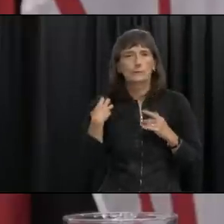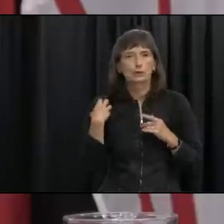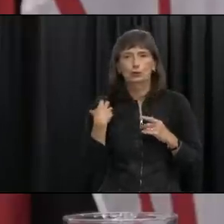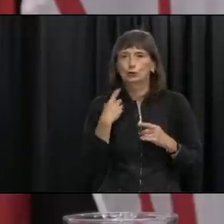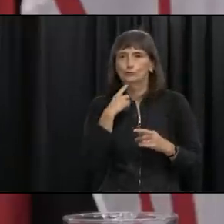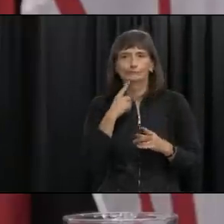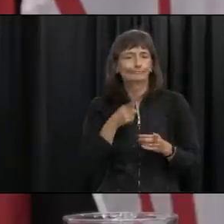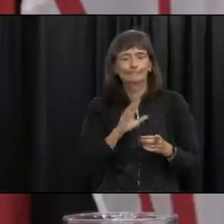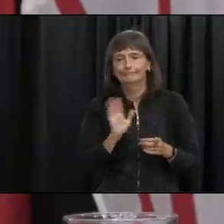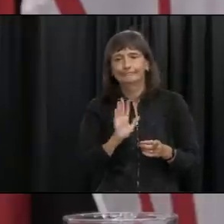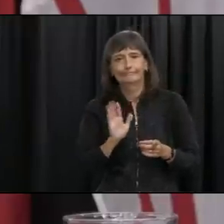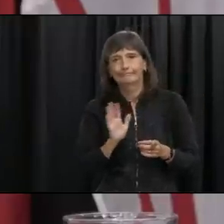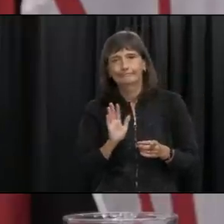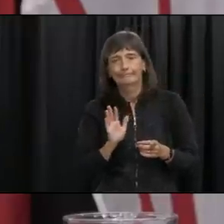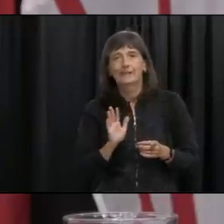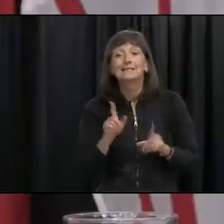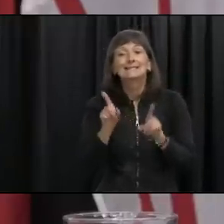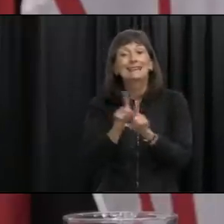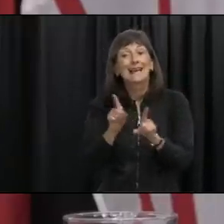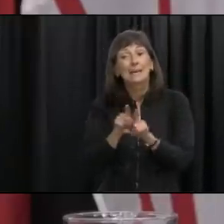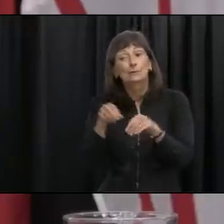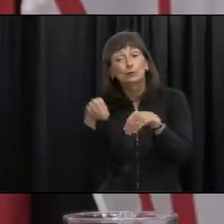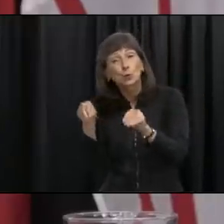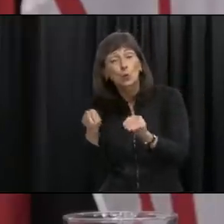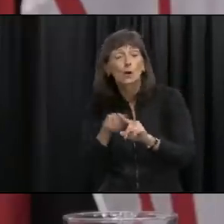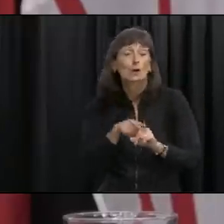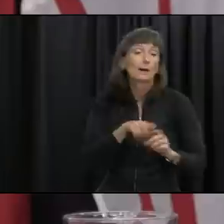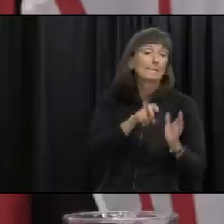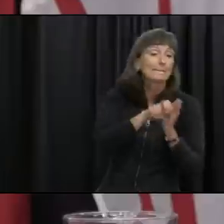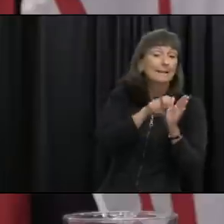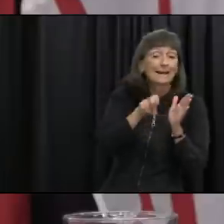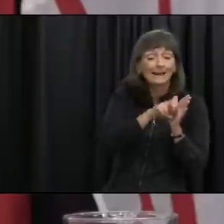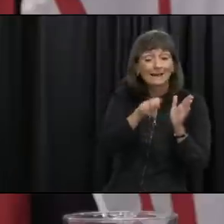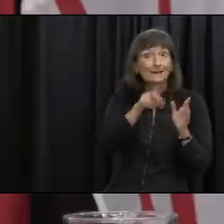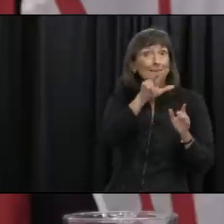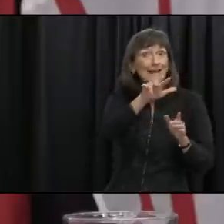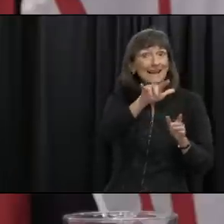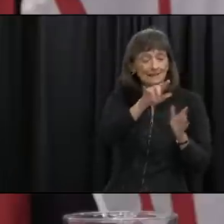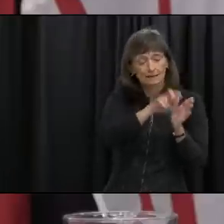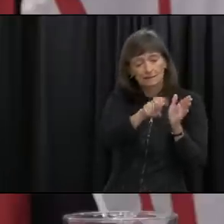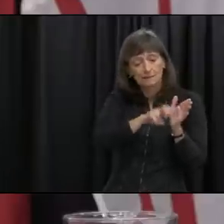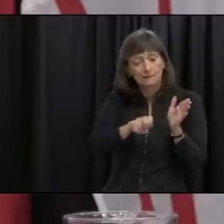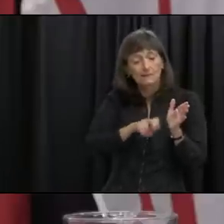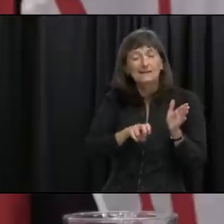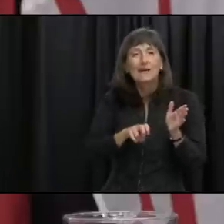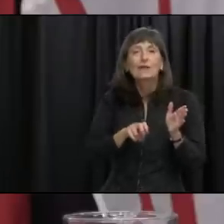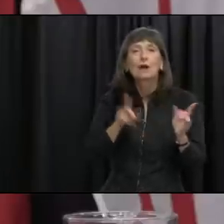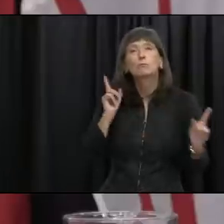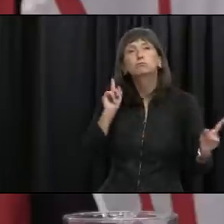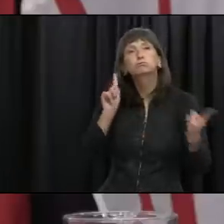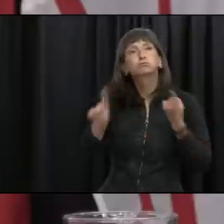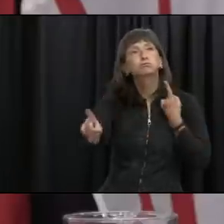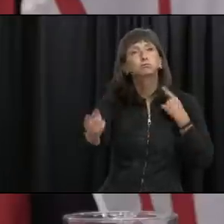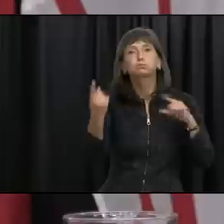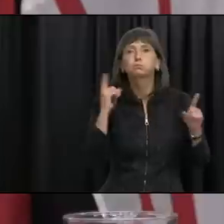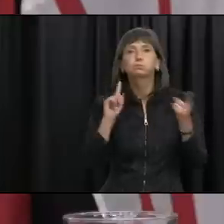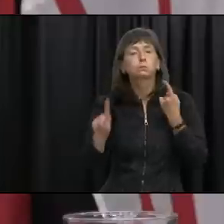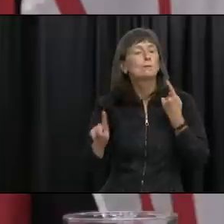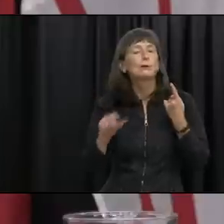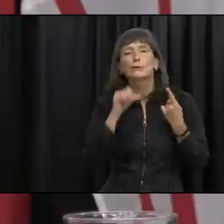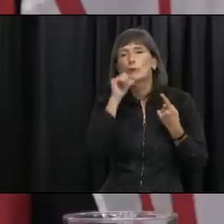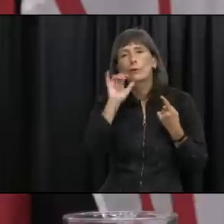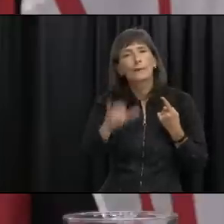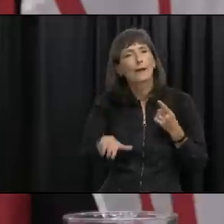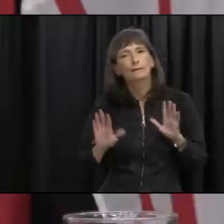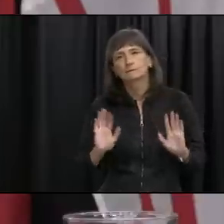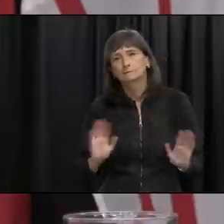individuals we're referencing in the store or on the plane these are if you like casual uh passing uh